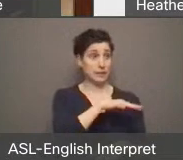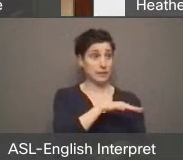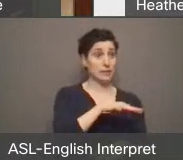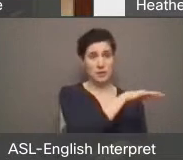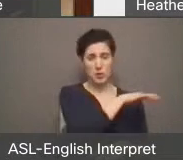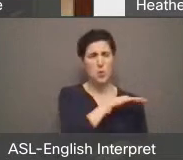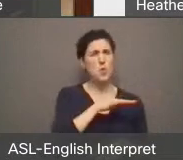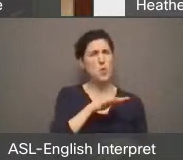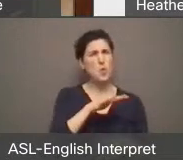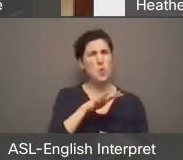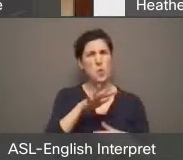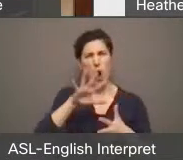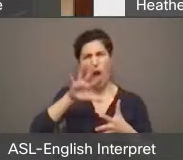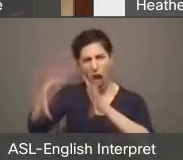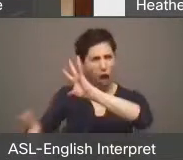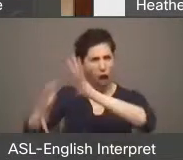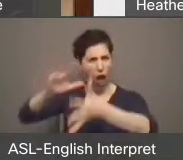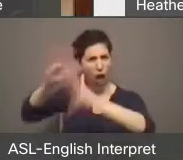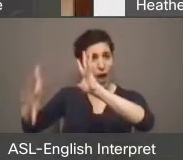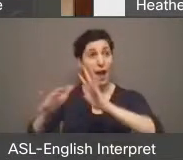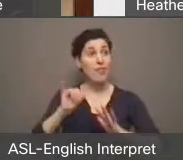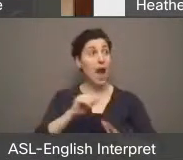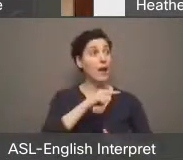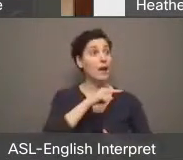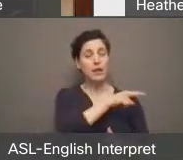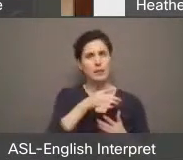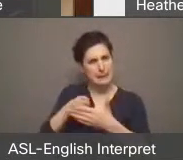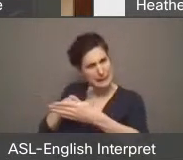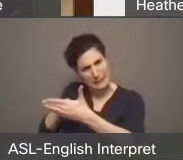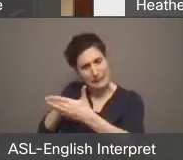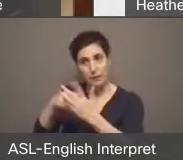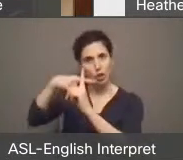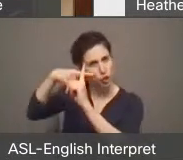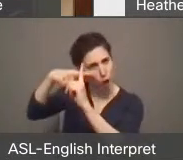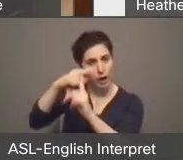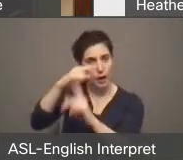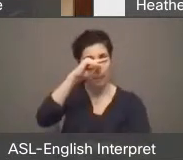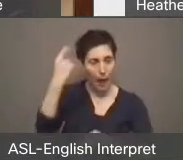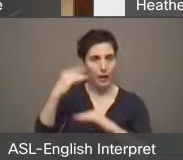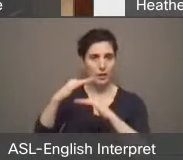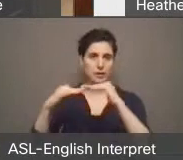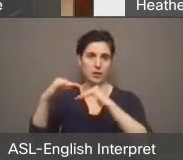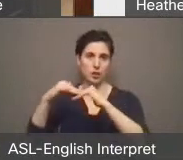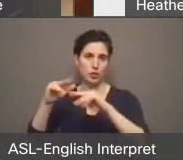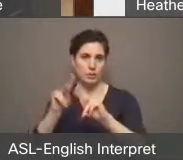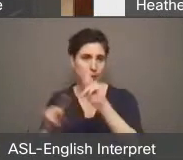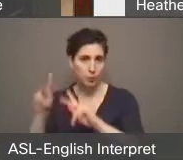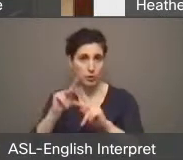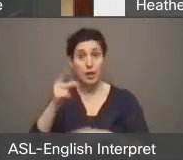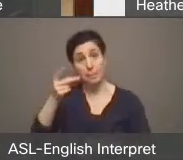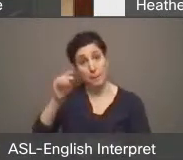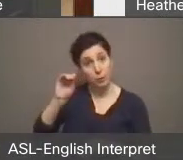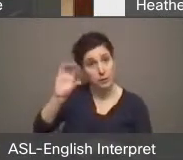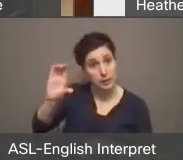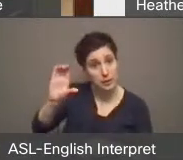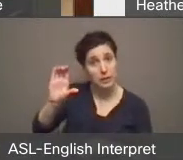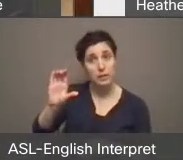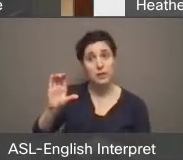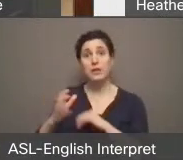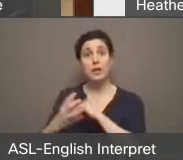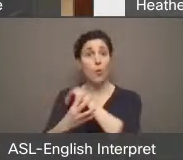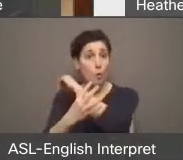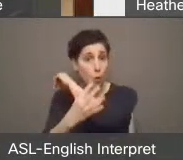violence. And this violence is disproportionately targeted towards black and indigenous folks, people of color, our unhoused neighbors,